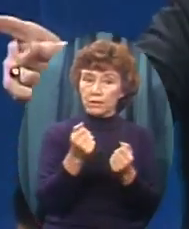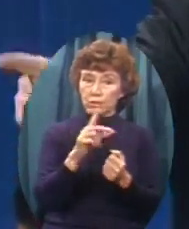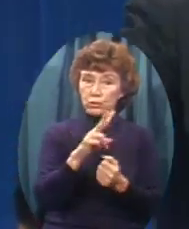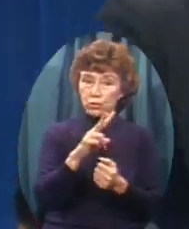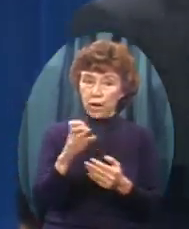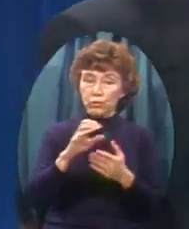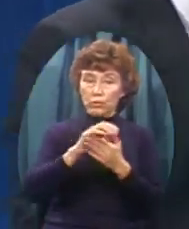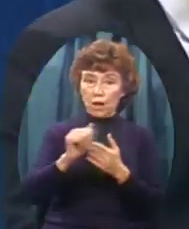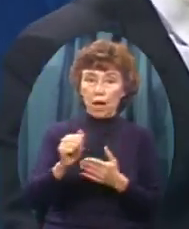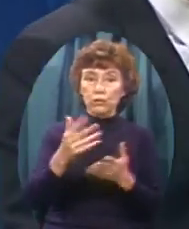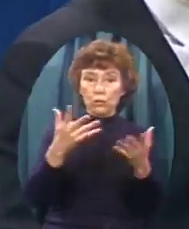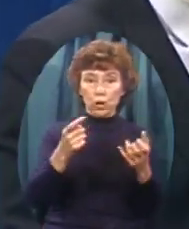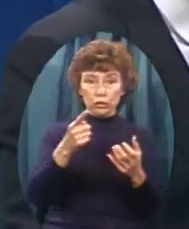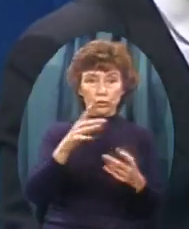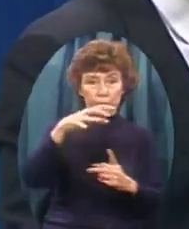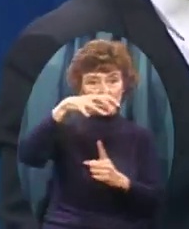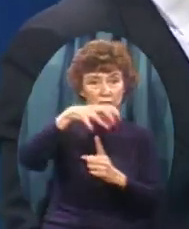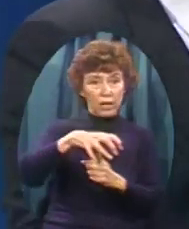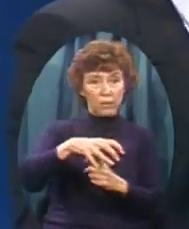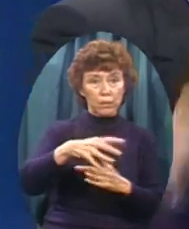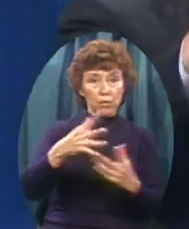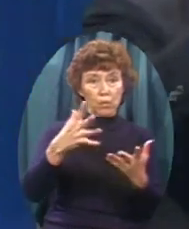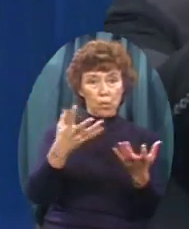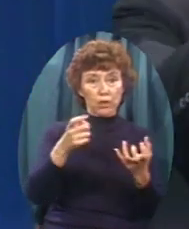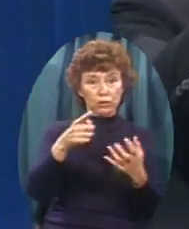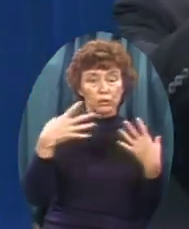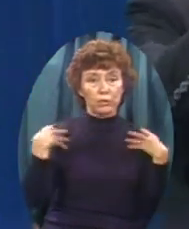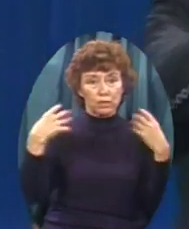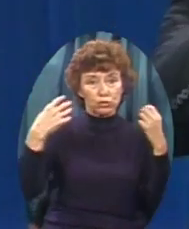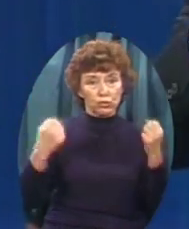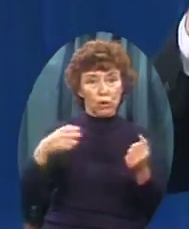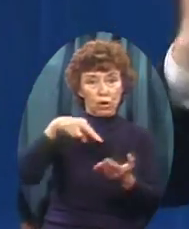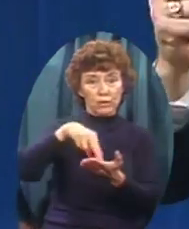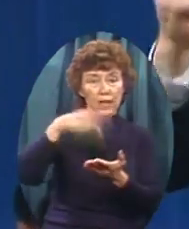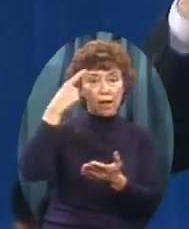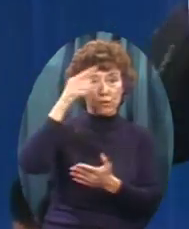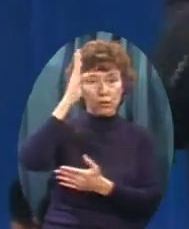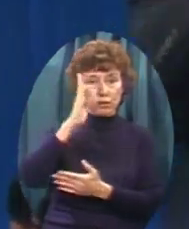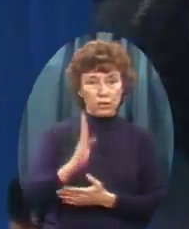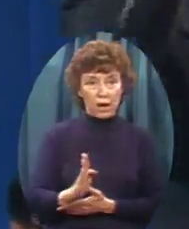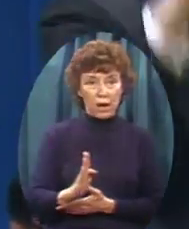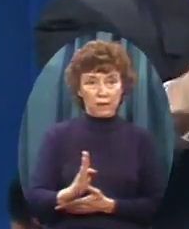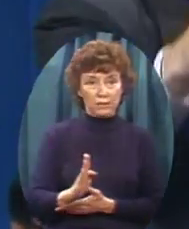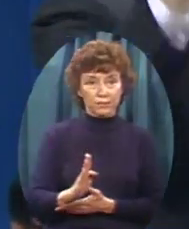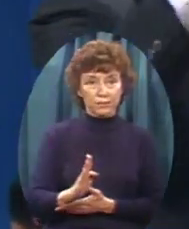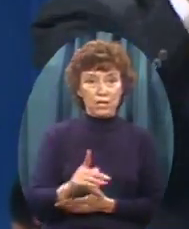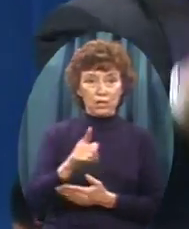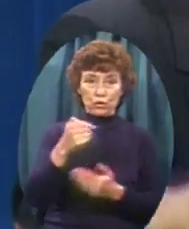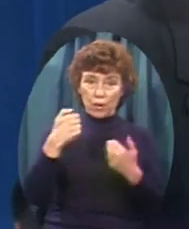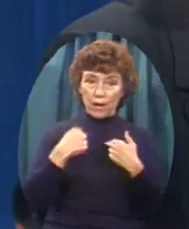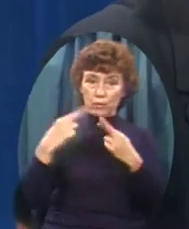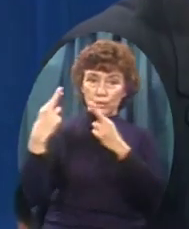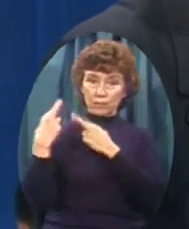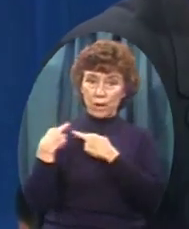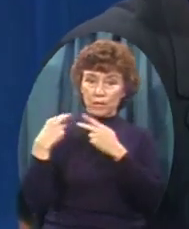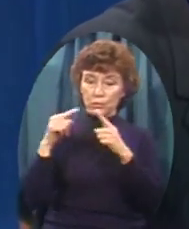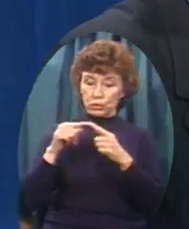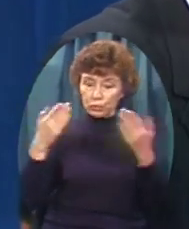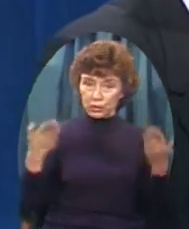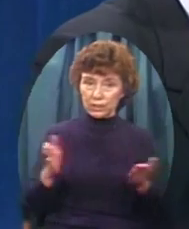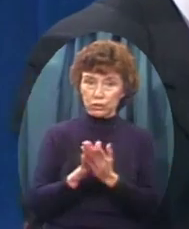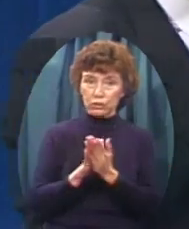this institution And the faculty And administration But to every person Who's ever made A contribution To help educate you